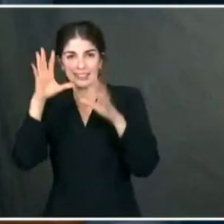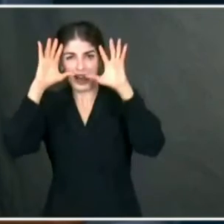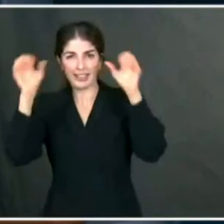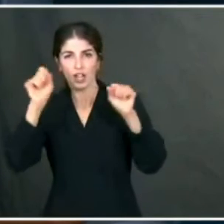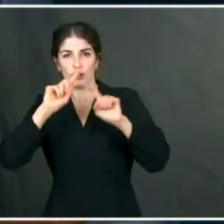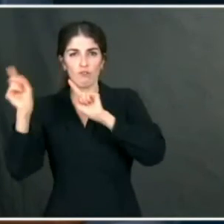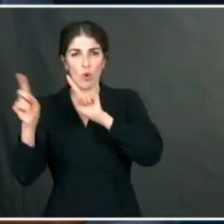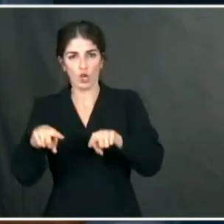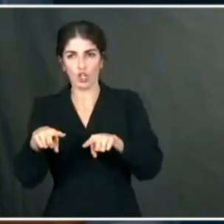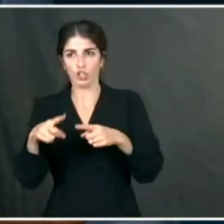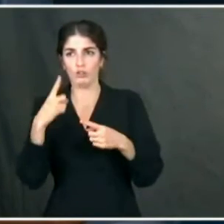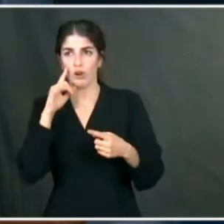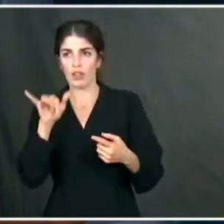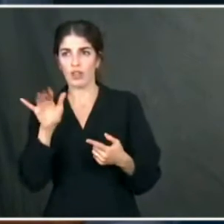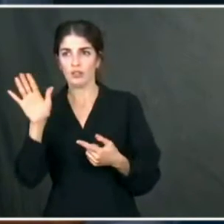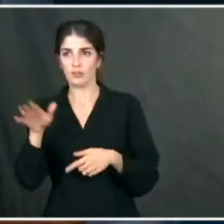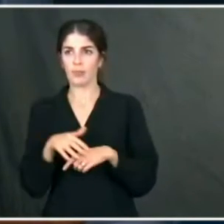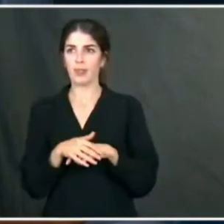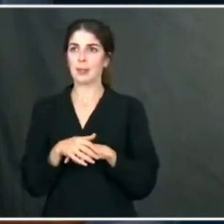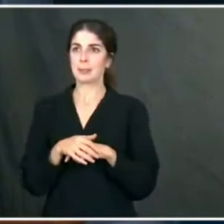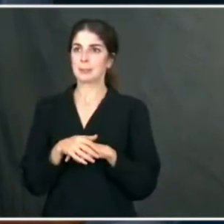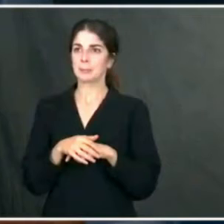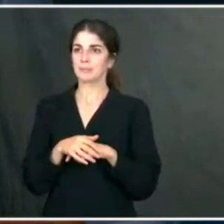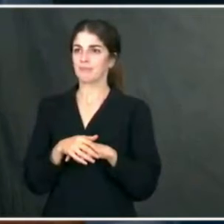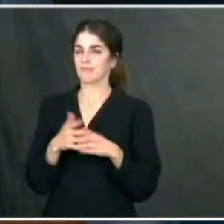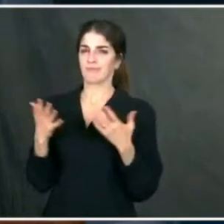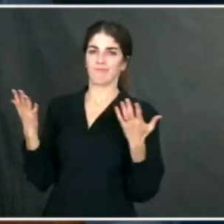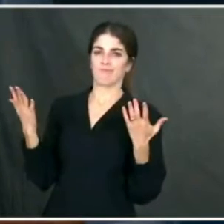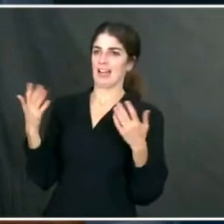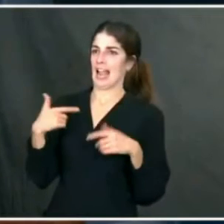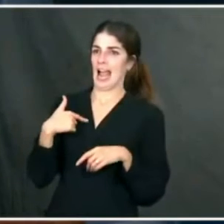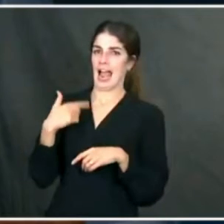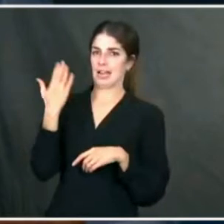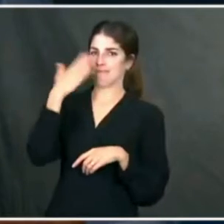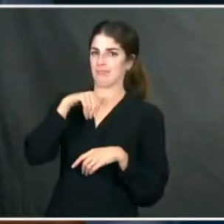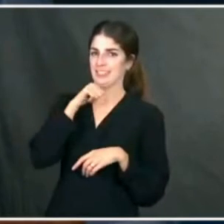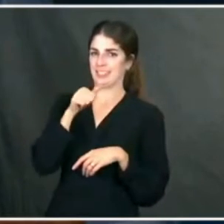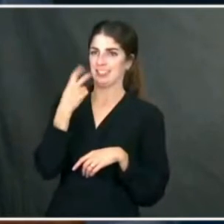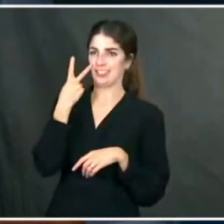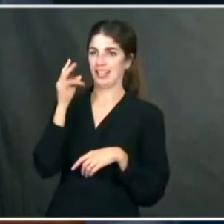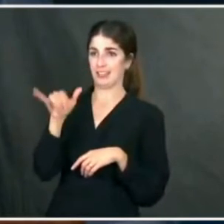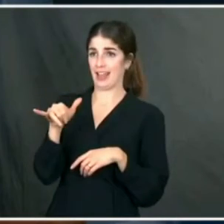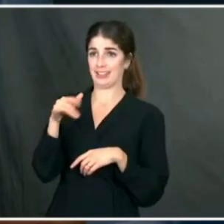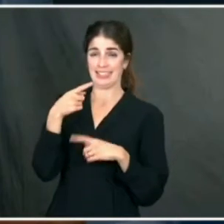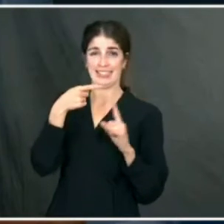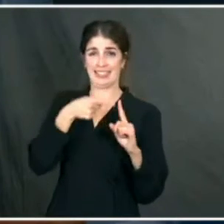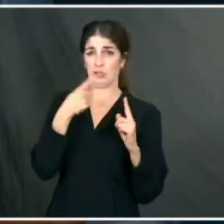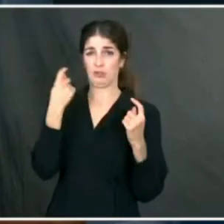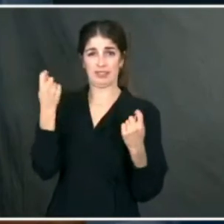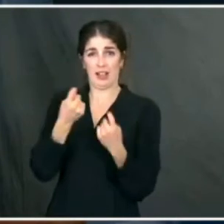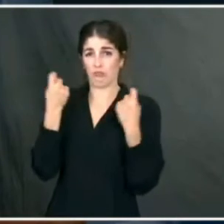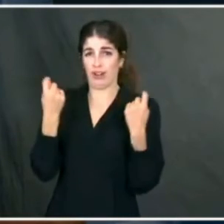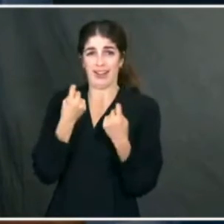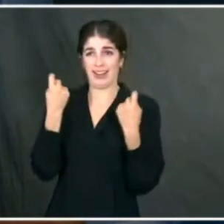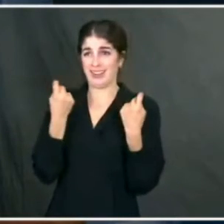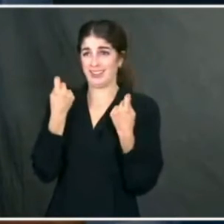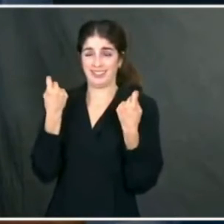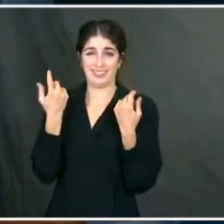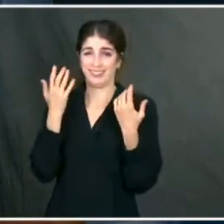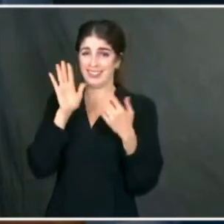inaugural memorial, yes. I think, Steve, he was celebrating an evening